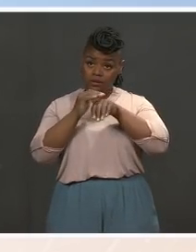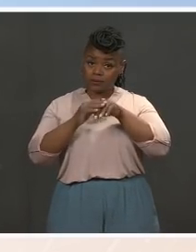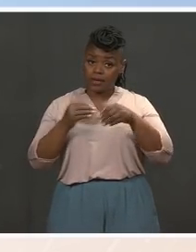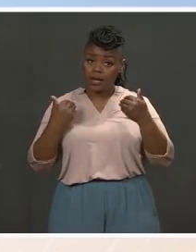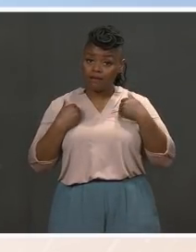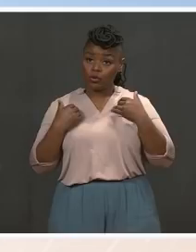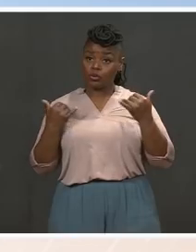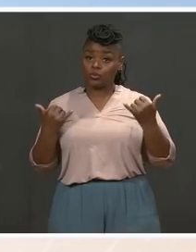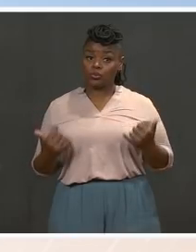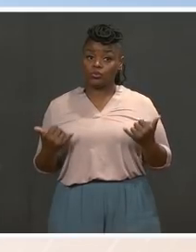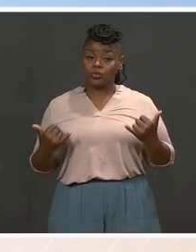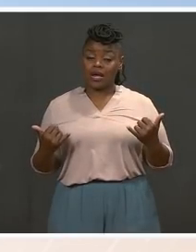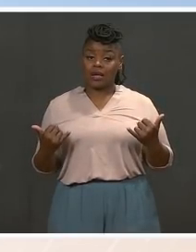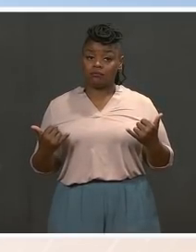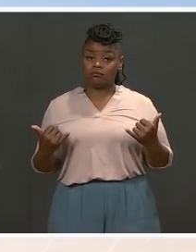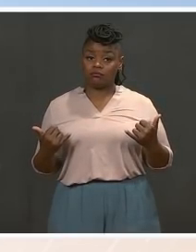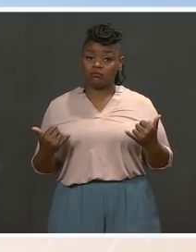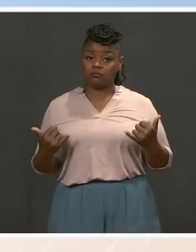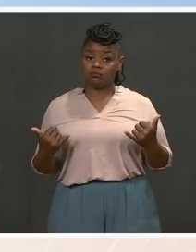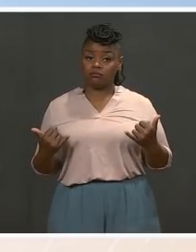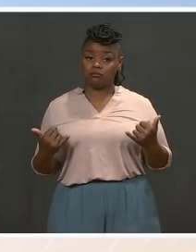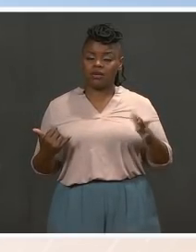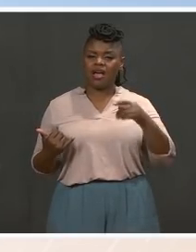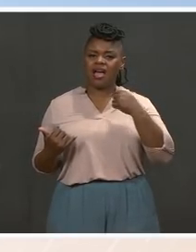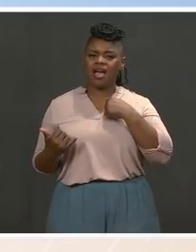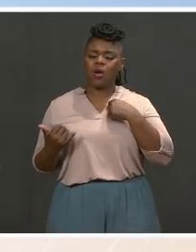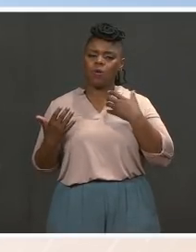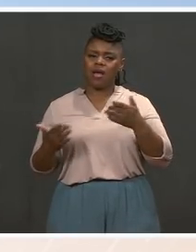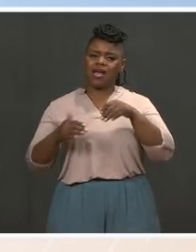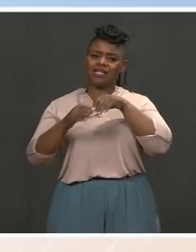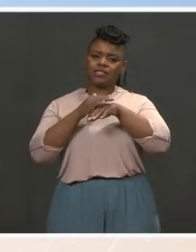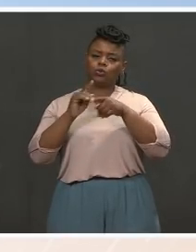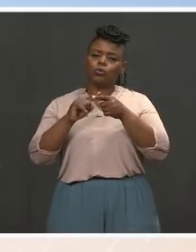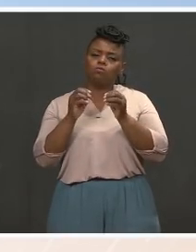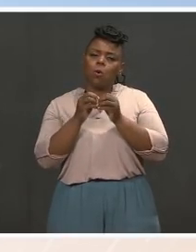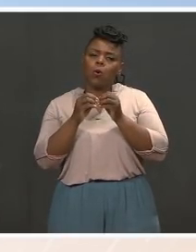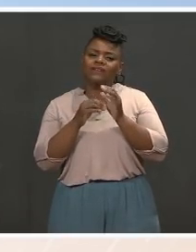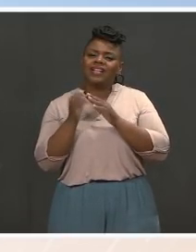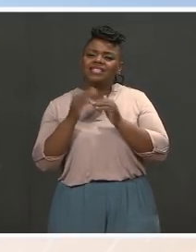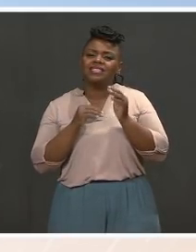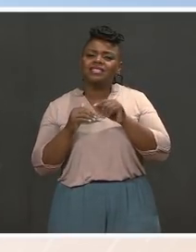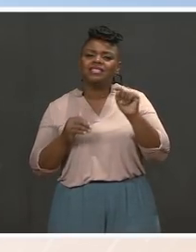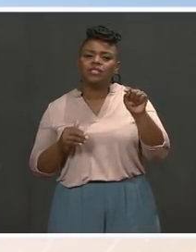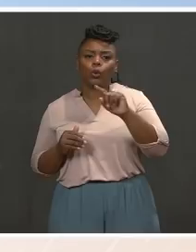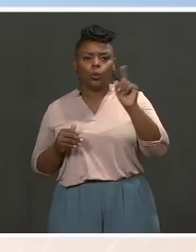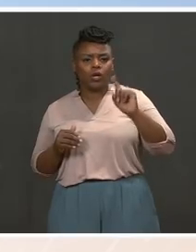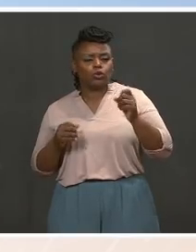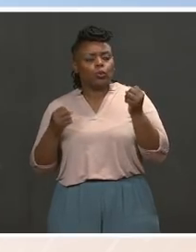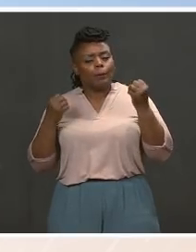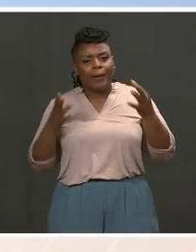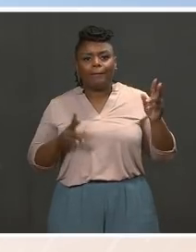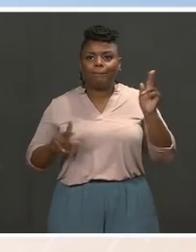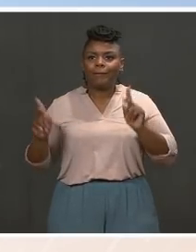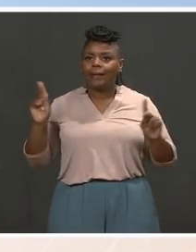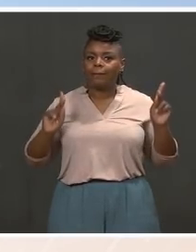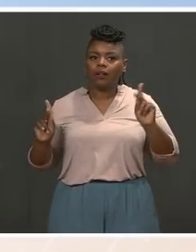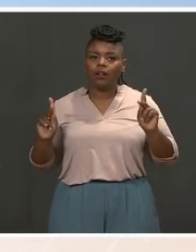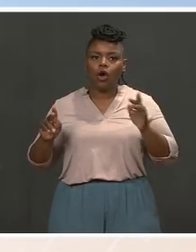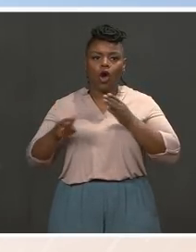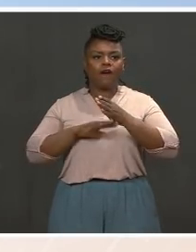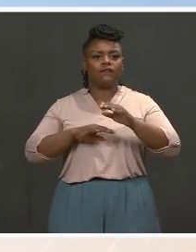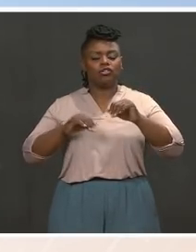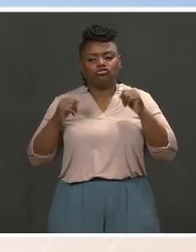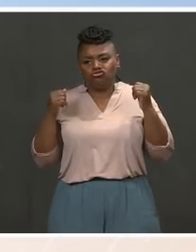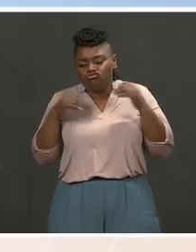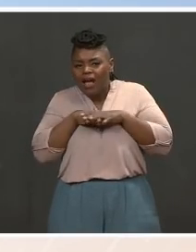move these children. What about access to the facilities where there is overcrowding and there is an actual problem?